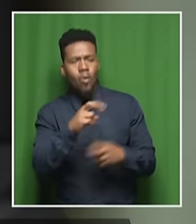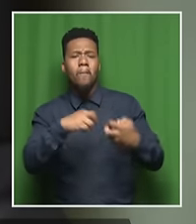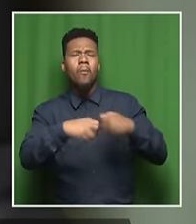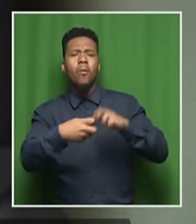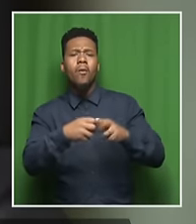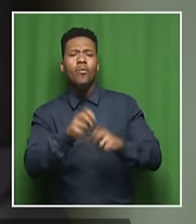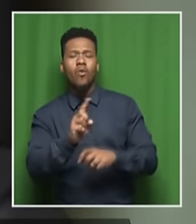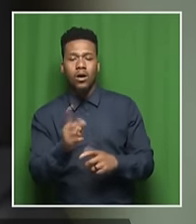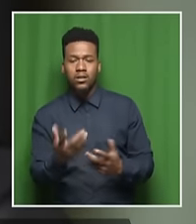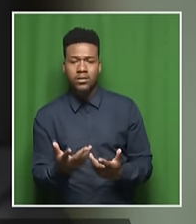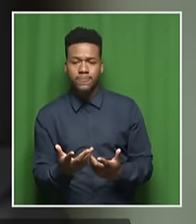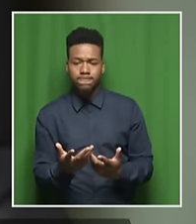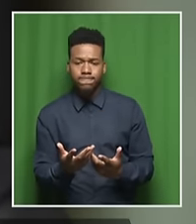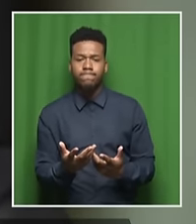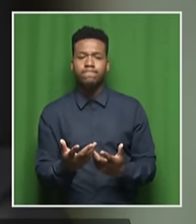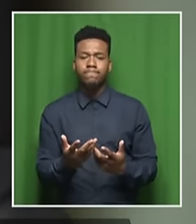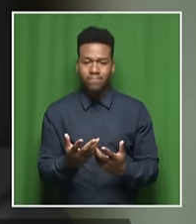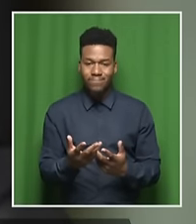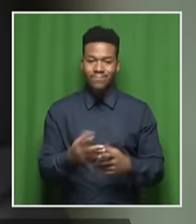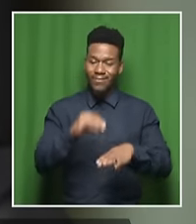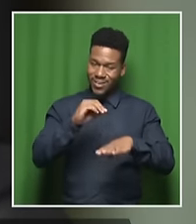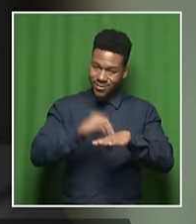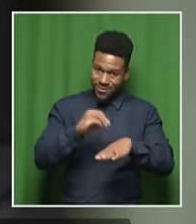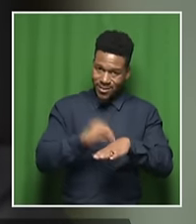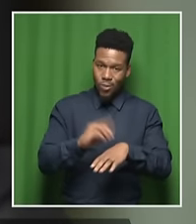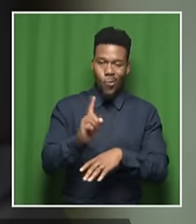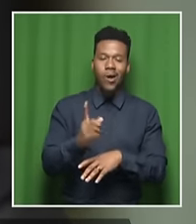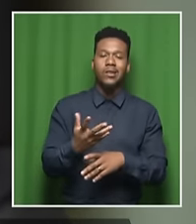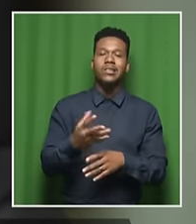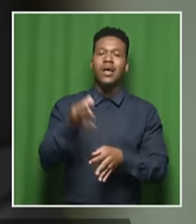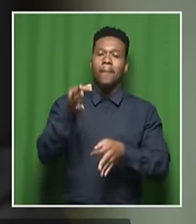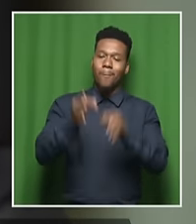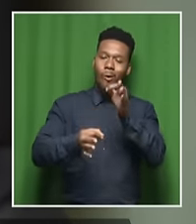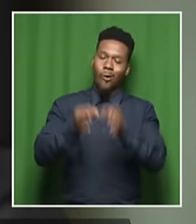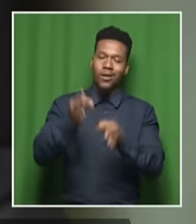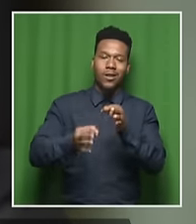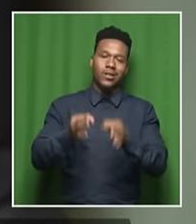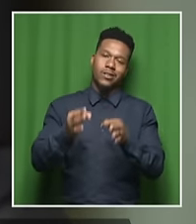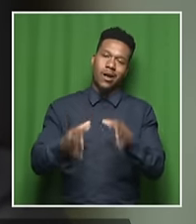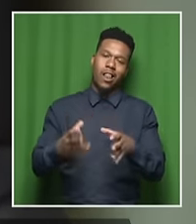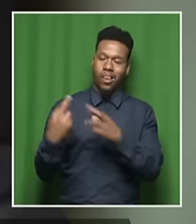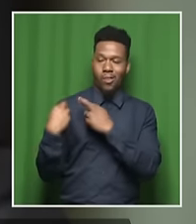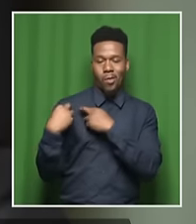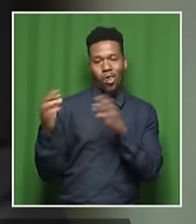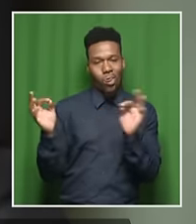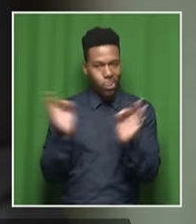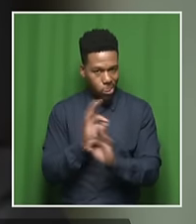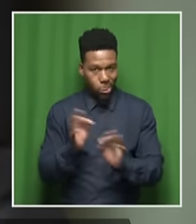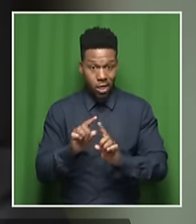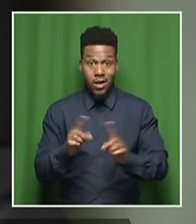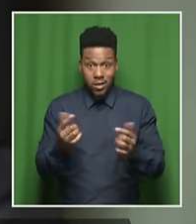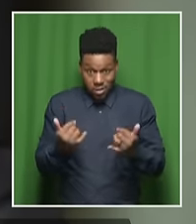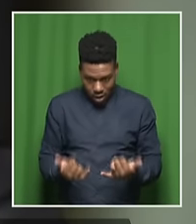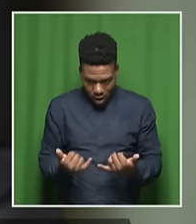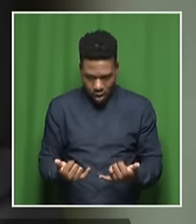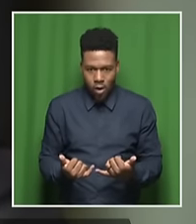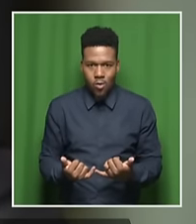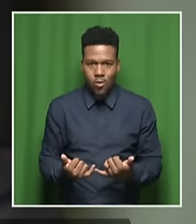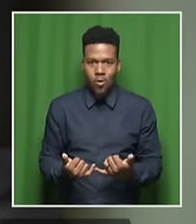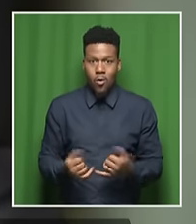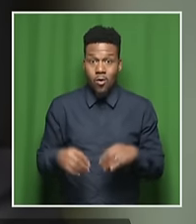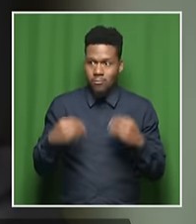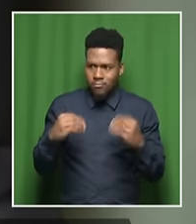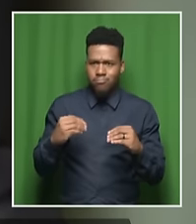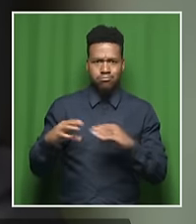we're sitting with an issue of a lack of political will. Yes, it's gaining momentum now, but I would like to